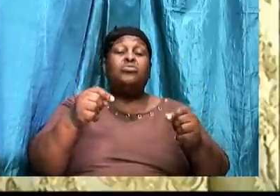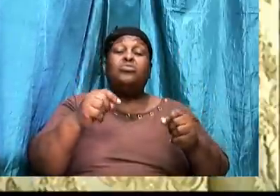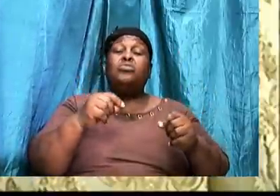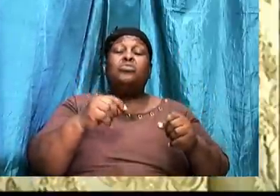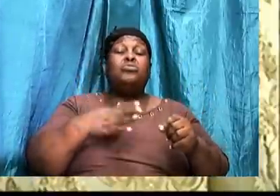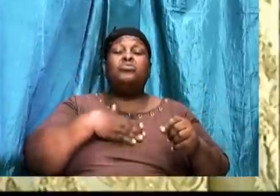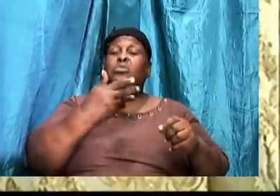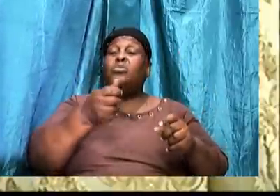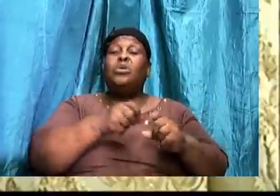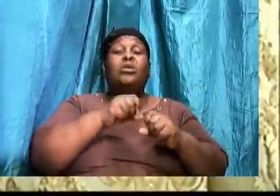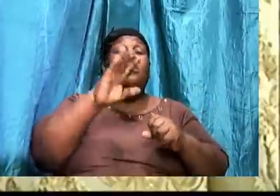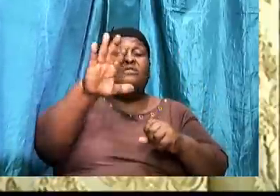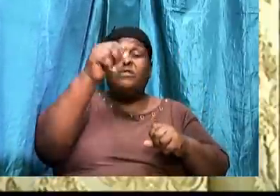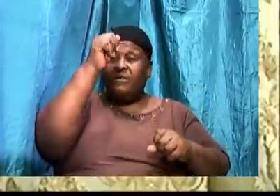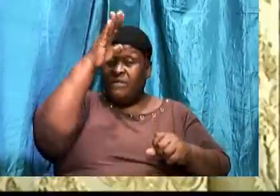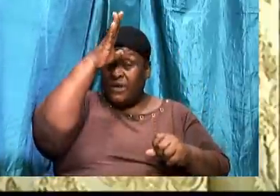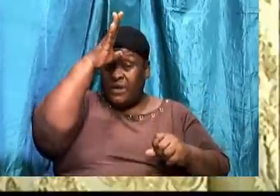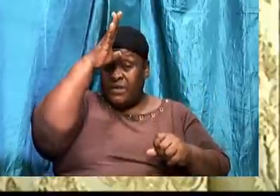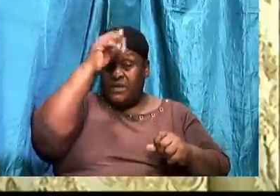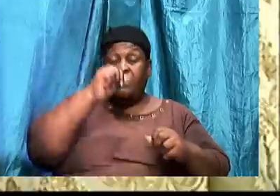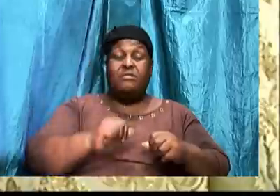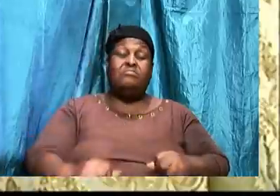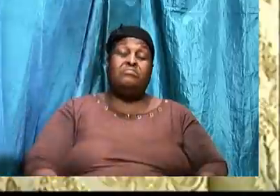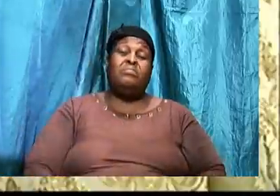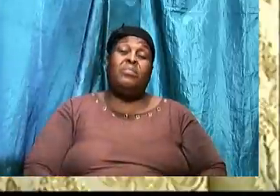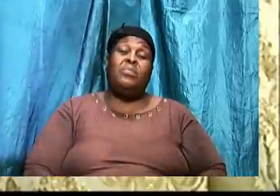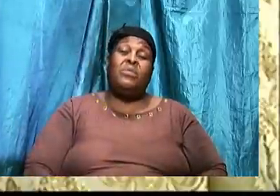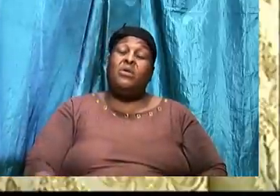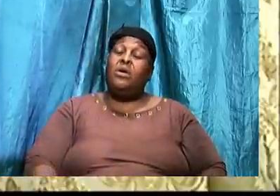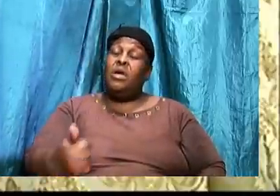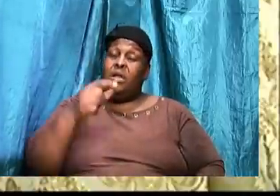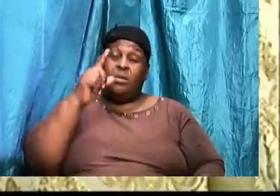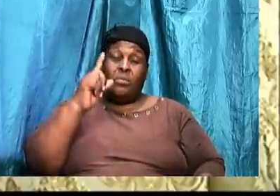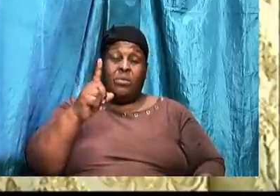the mind, you will see the actions play out.